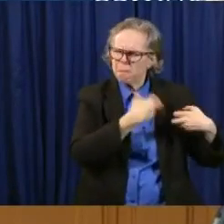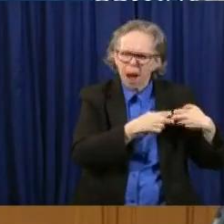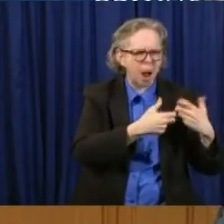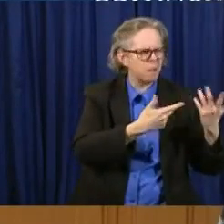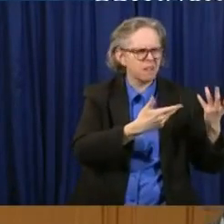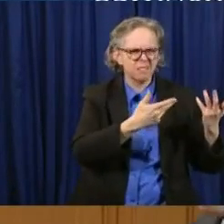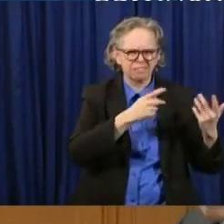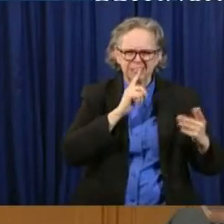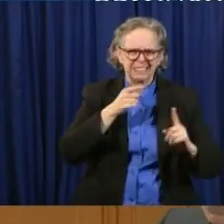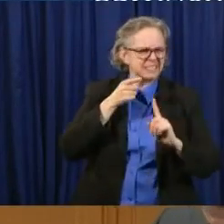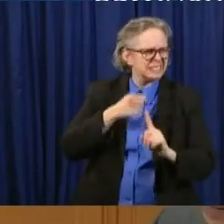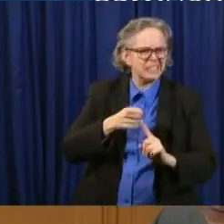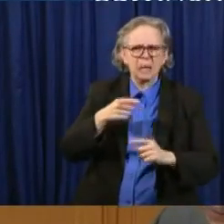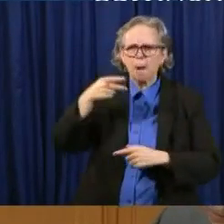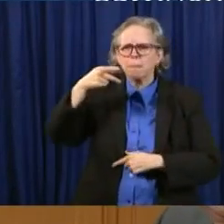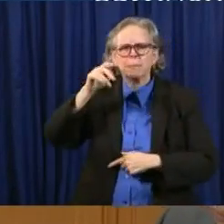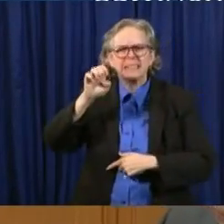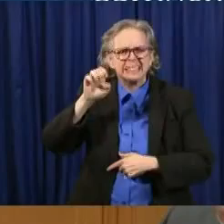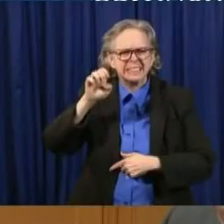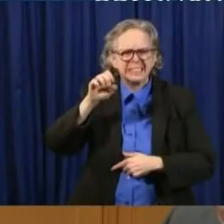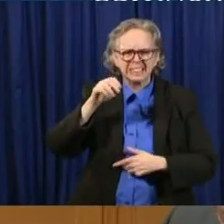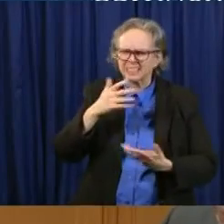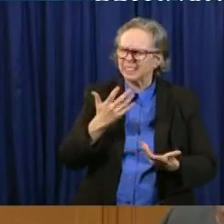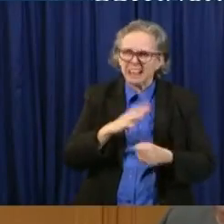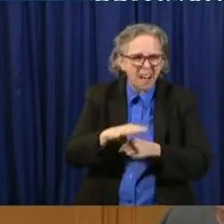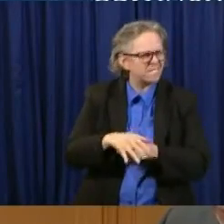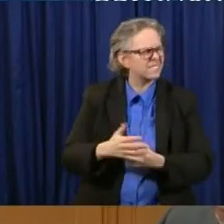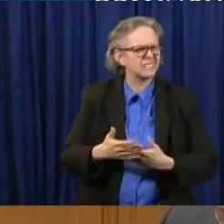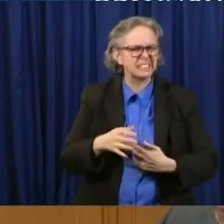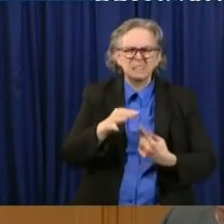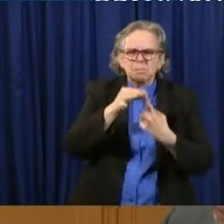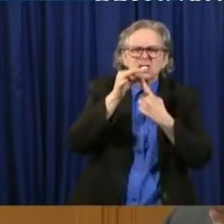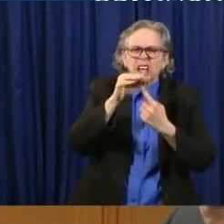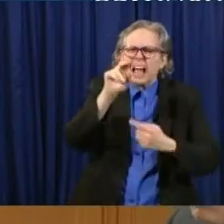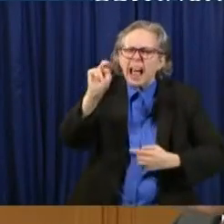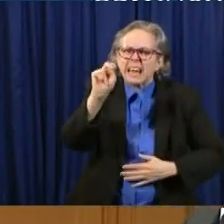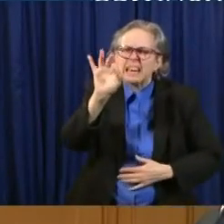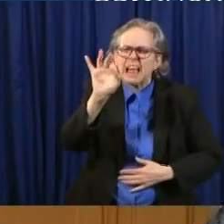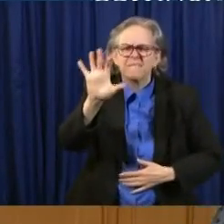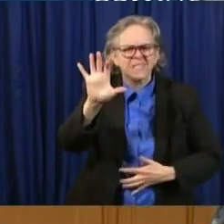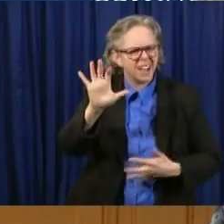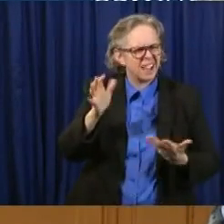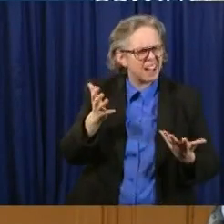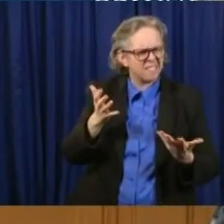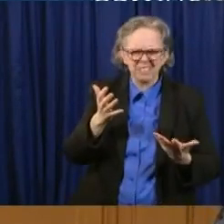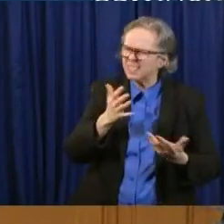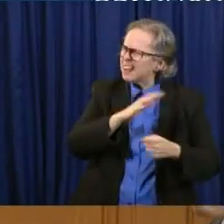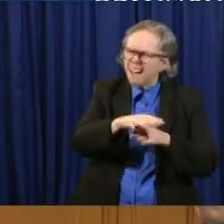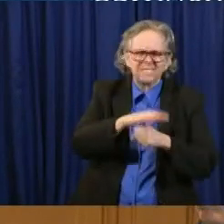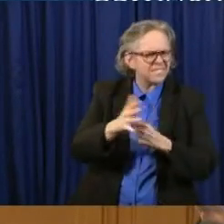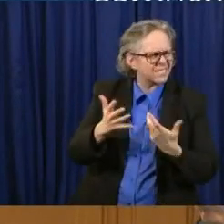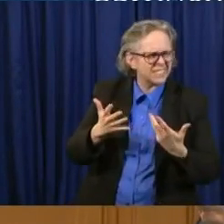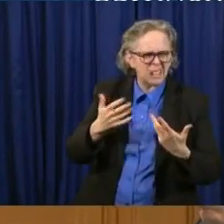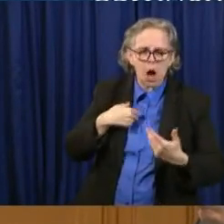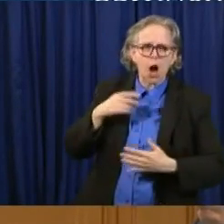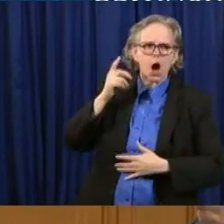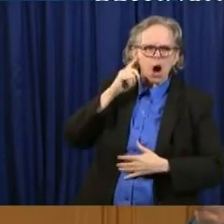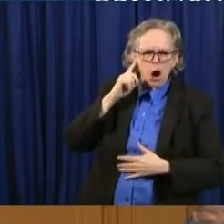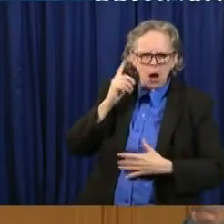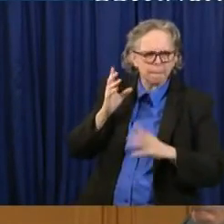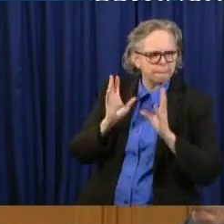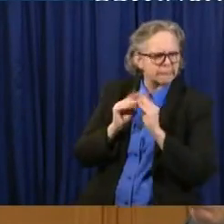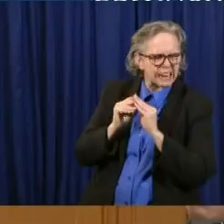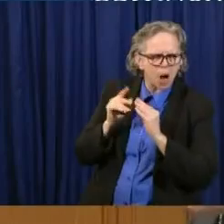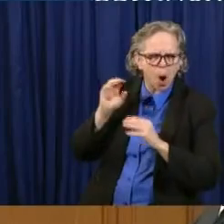PPE, specifically N95s and having the right amount of respirators. And I had heard in a meeting at Ohio Health how many days we